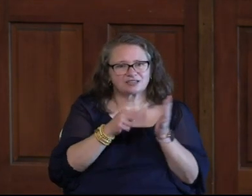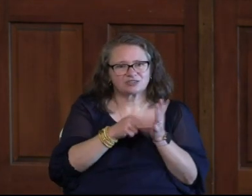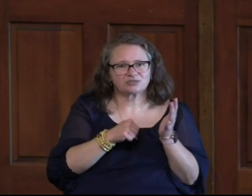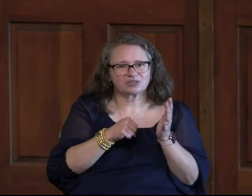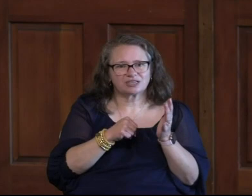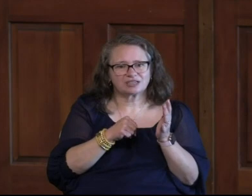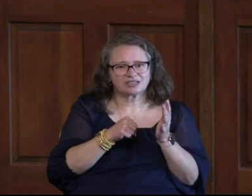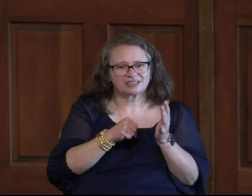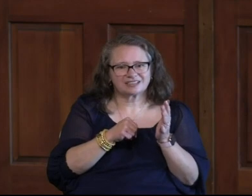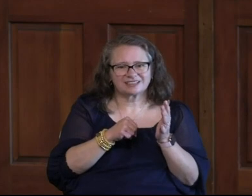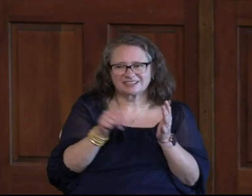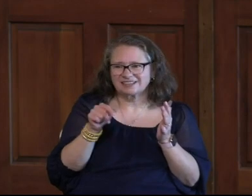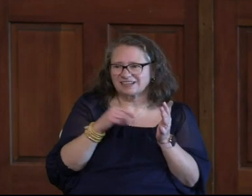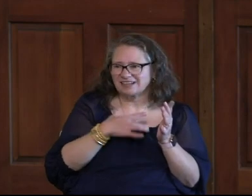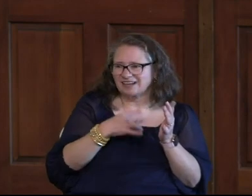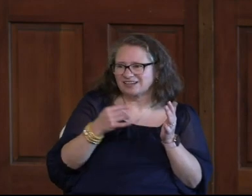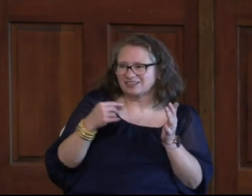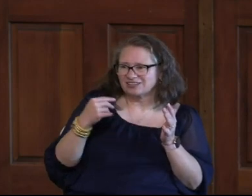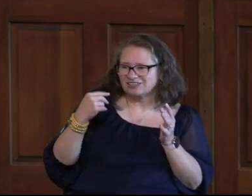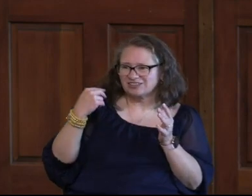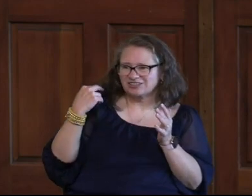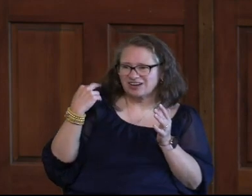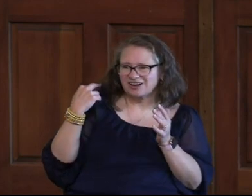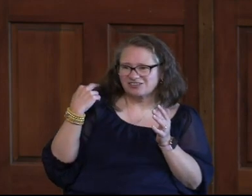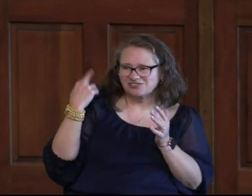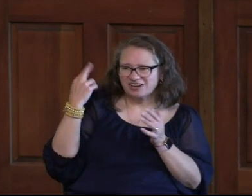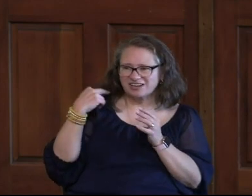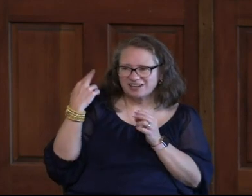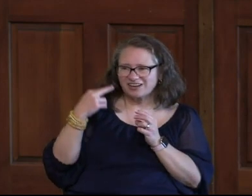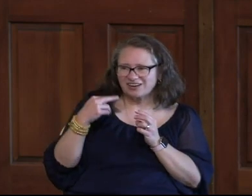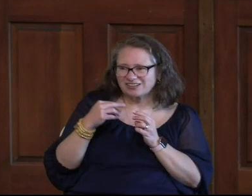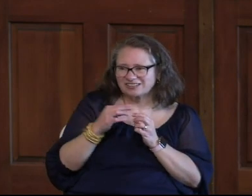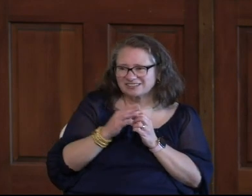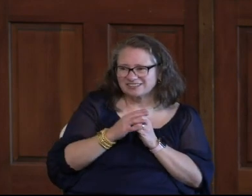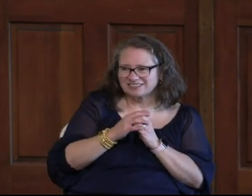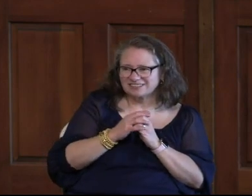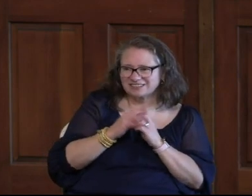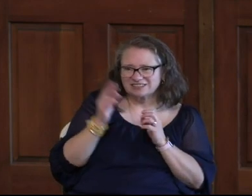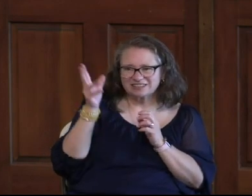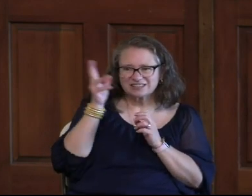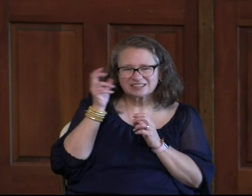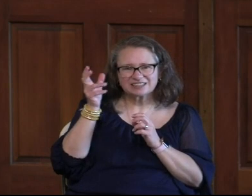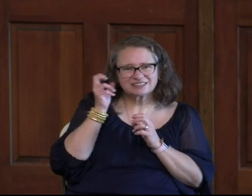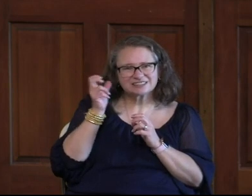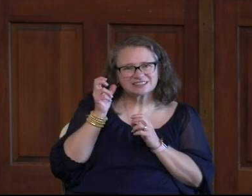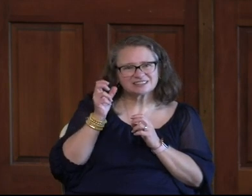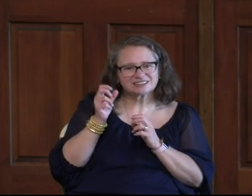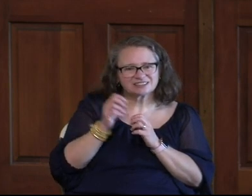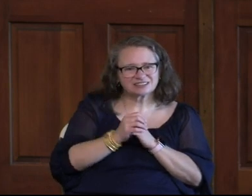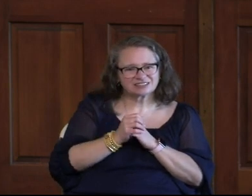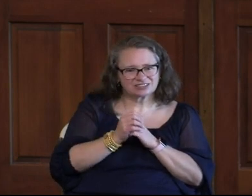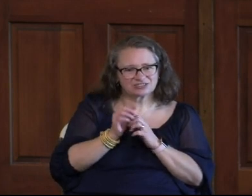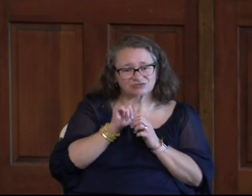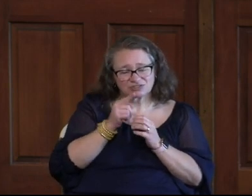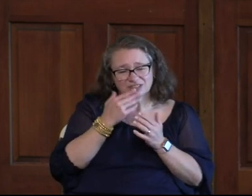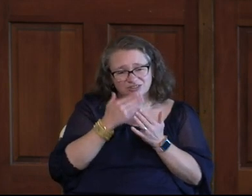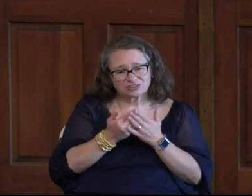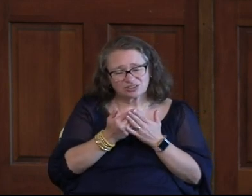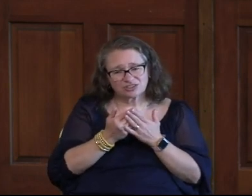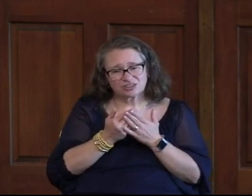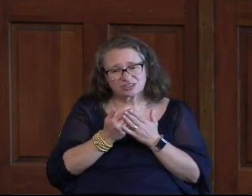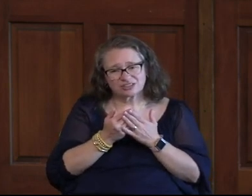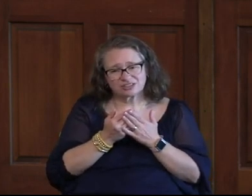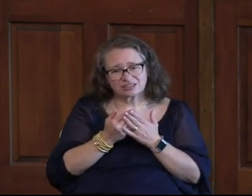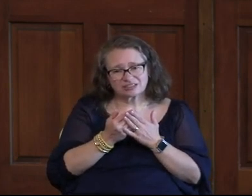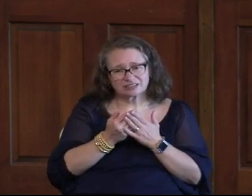I'm Just kidding There's Like three Of you Here that Do But But listen You can Listen to The audio Book It's Really Good Some of You do